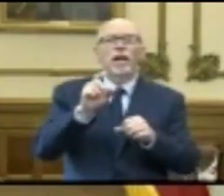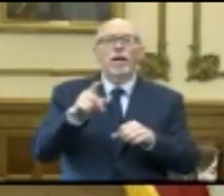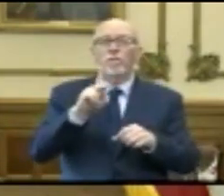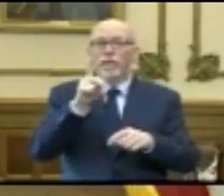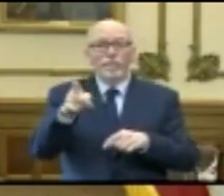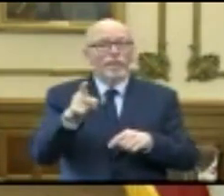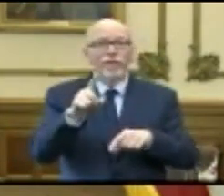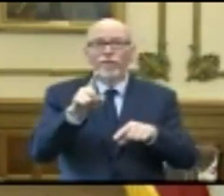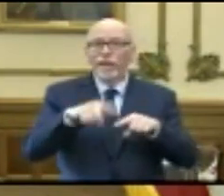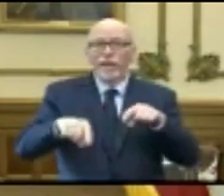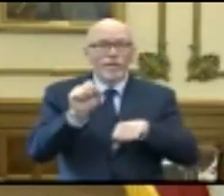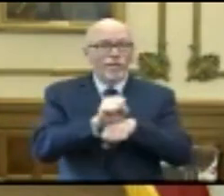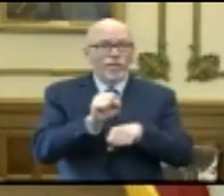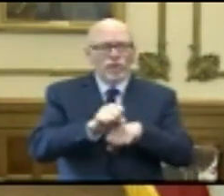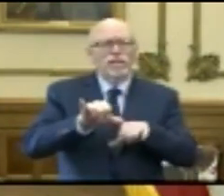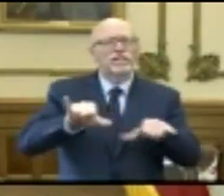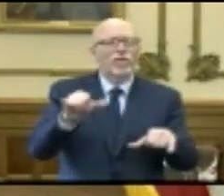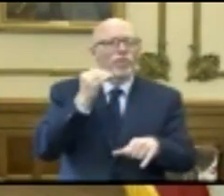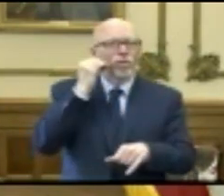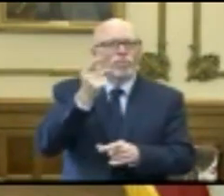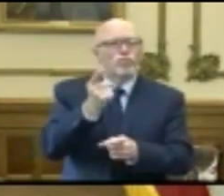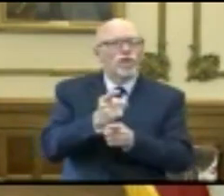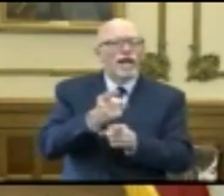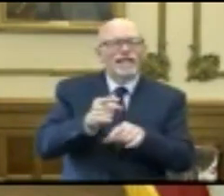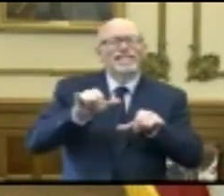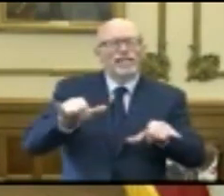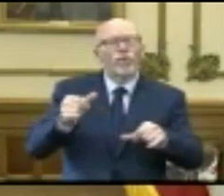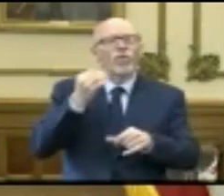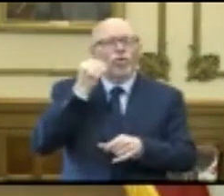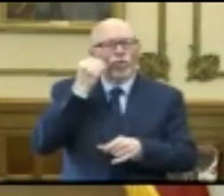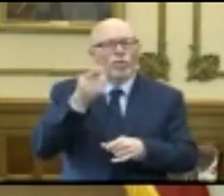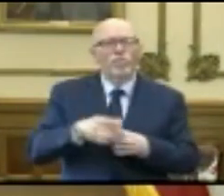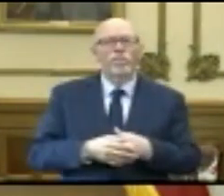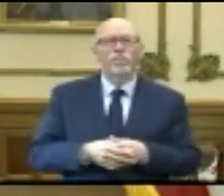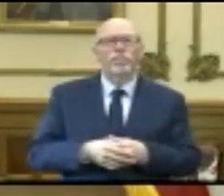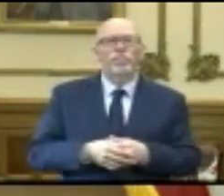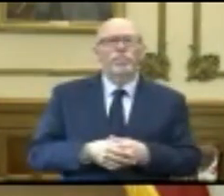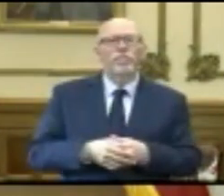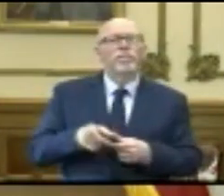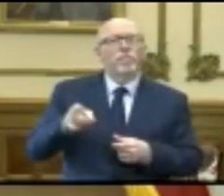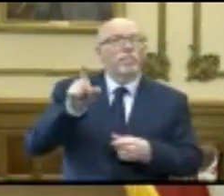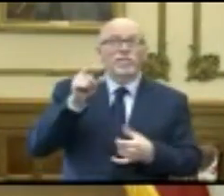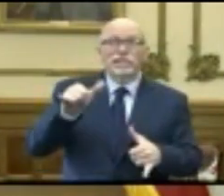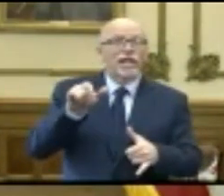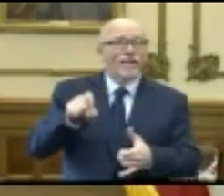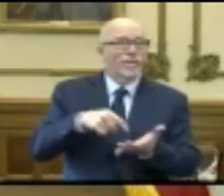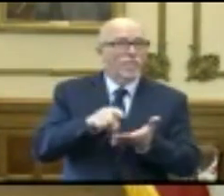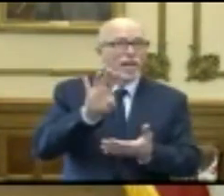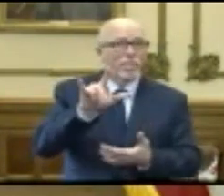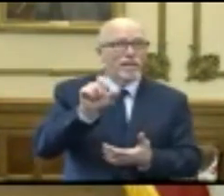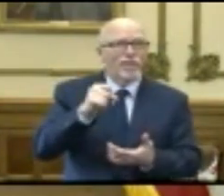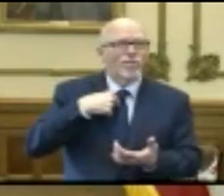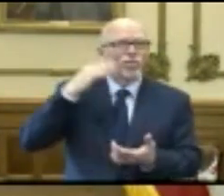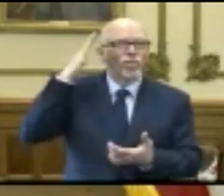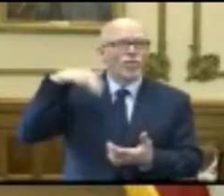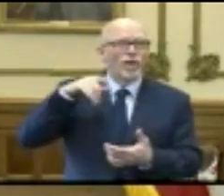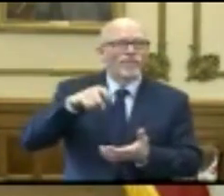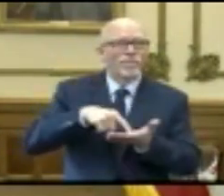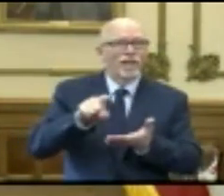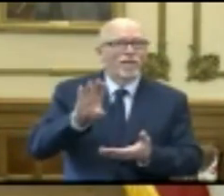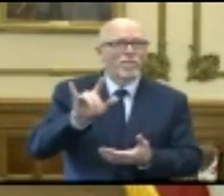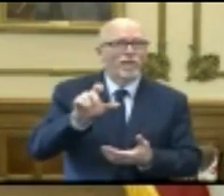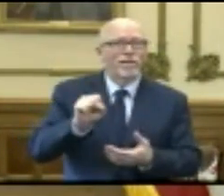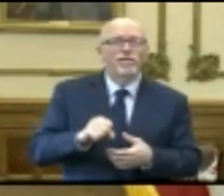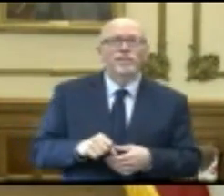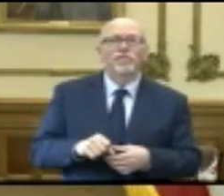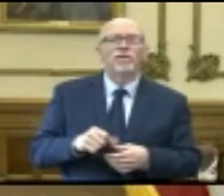They're doing the right thing by staying at home. They need to be able to pay their bills. So we recognize that. We also recognize